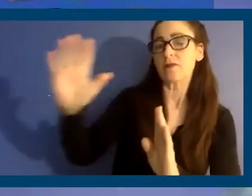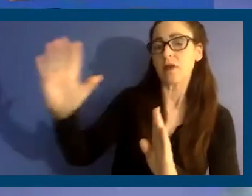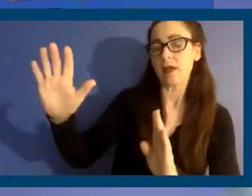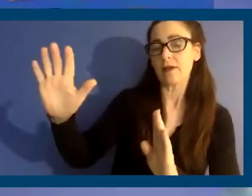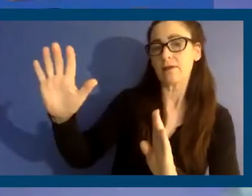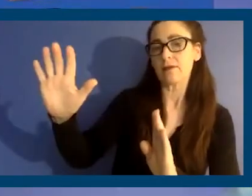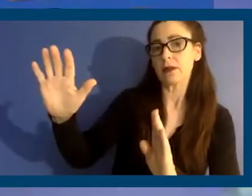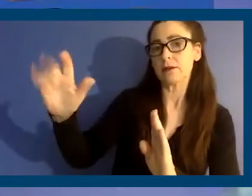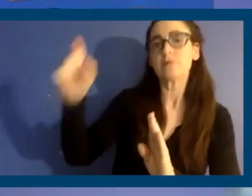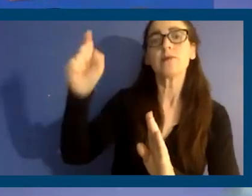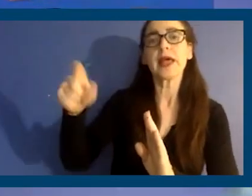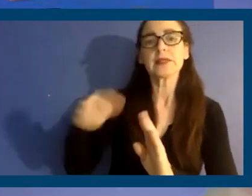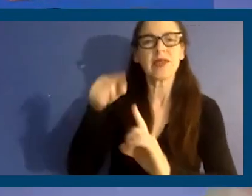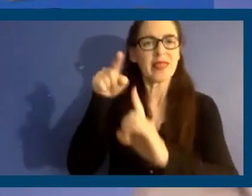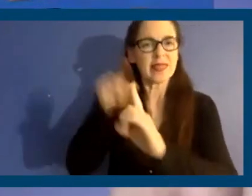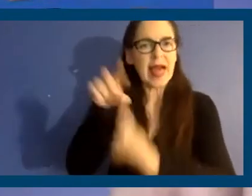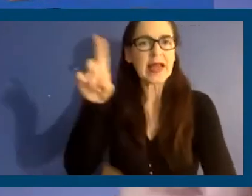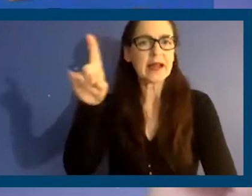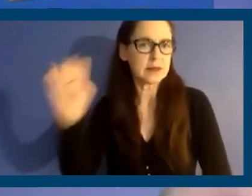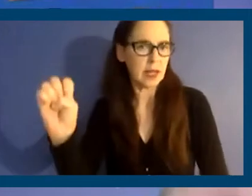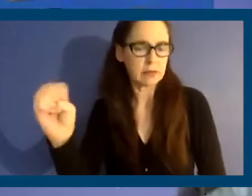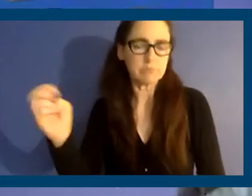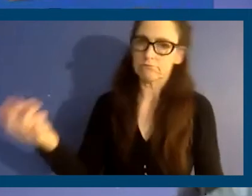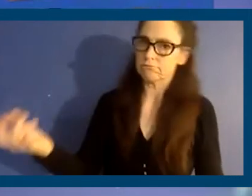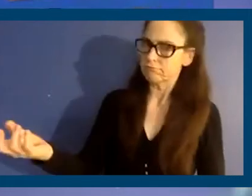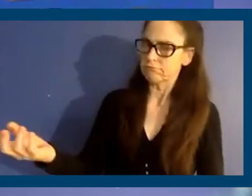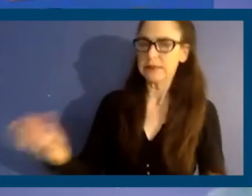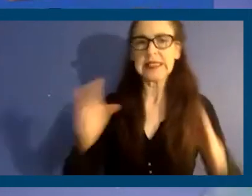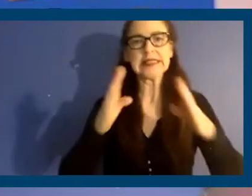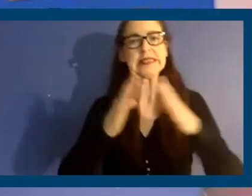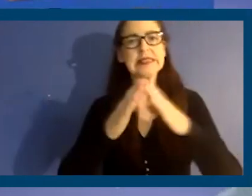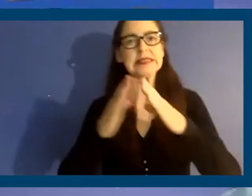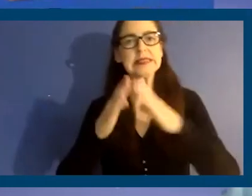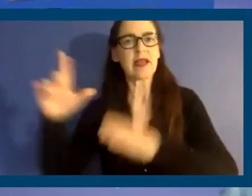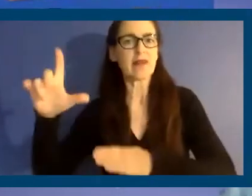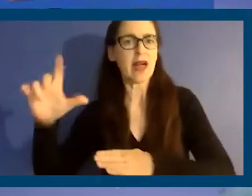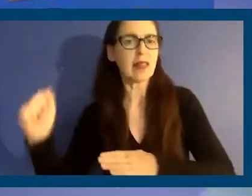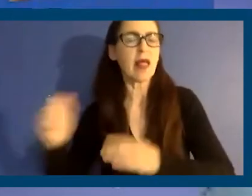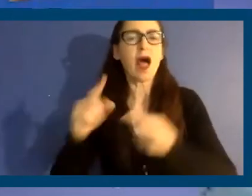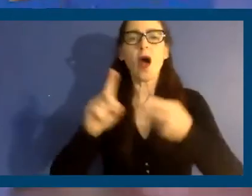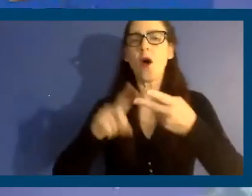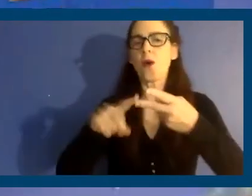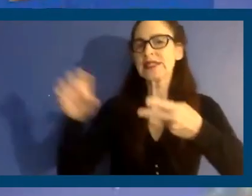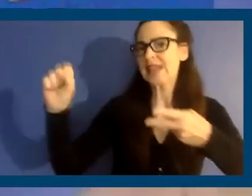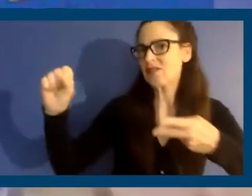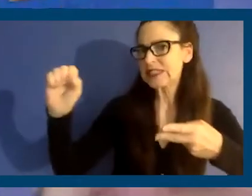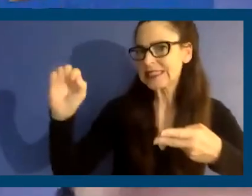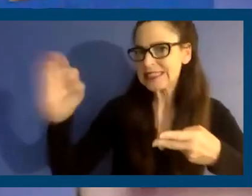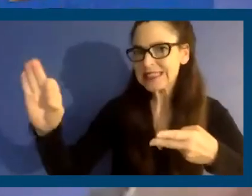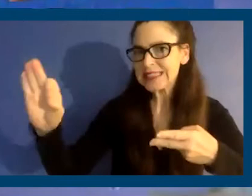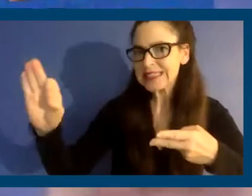It has to be that date. So the city of Los Angeles and San Francisco and Santa Monica